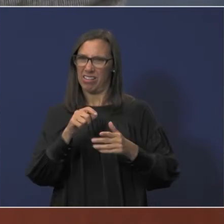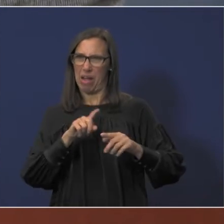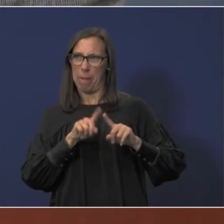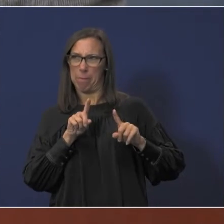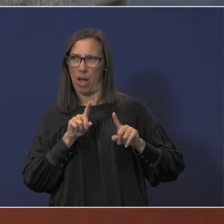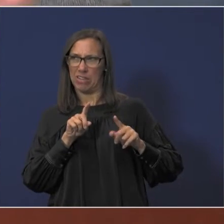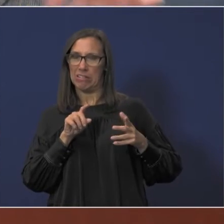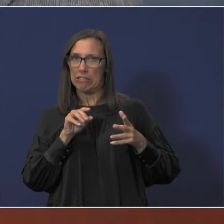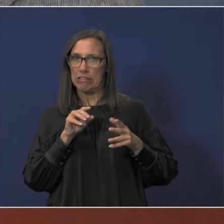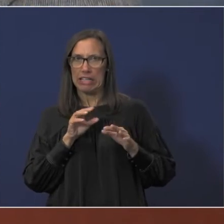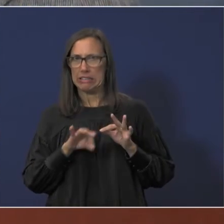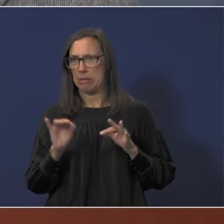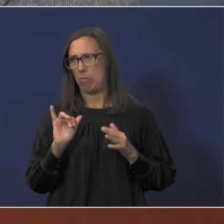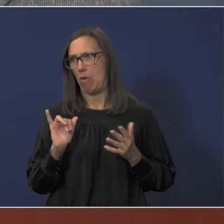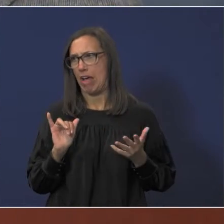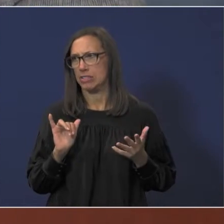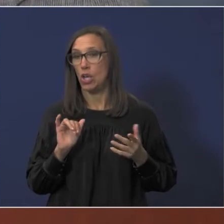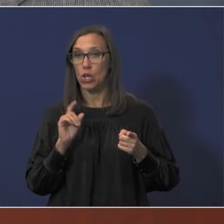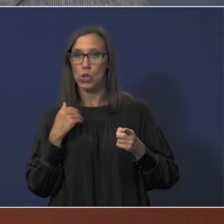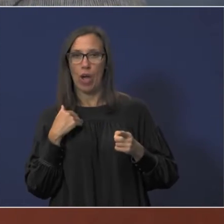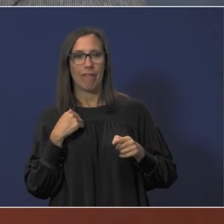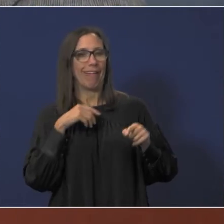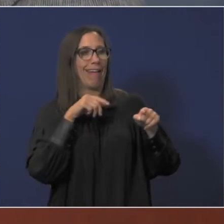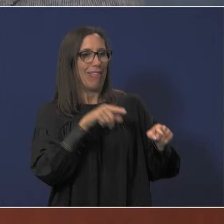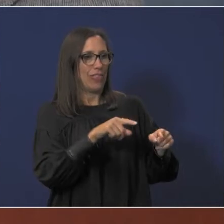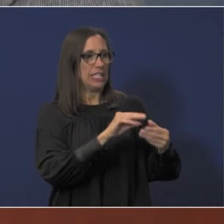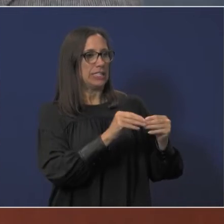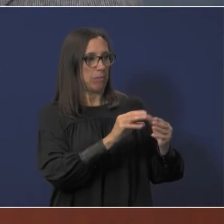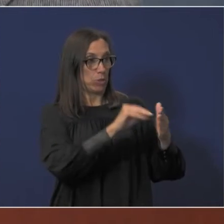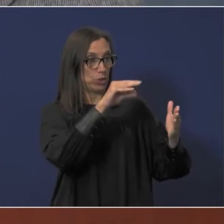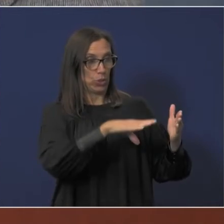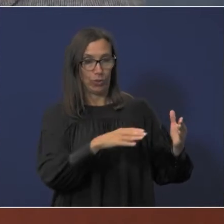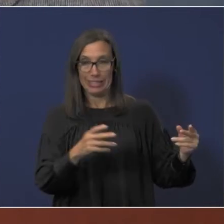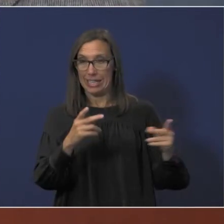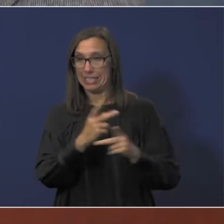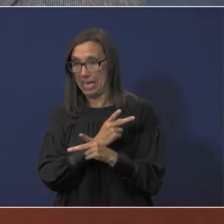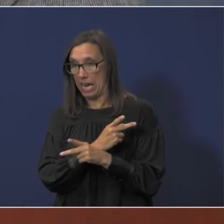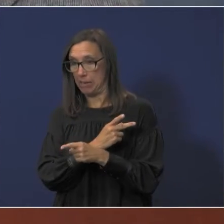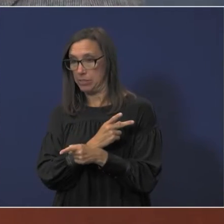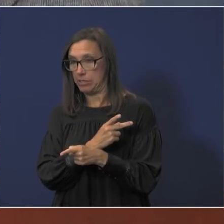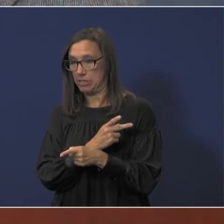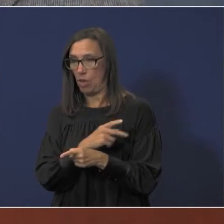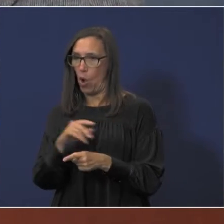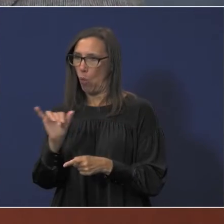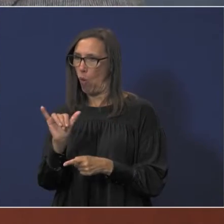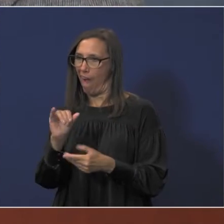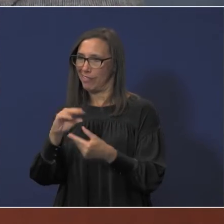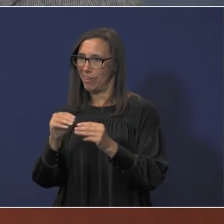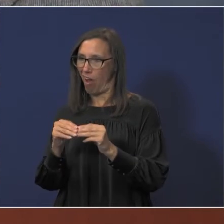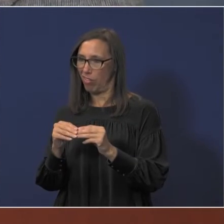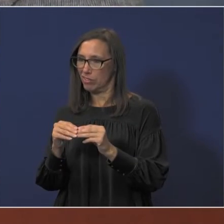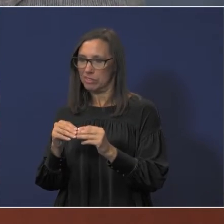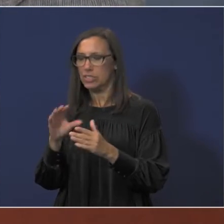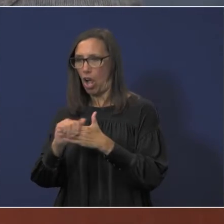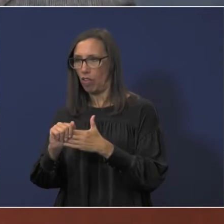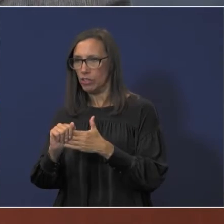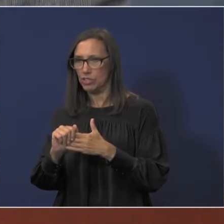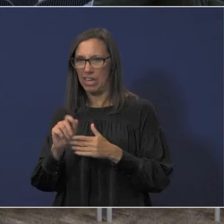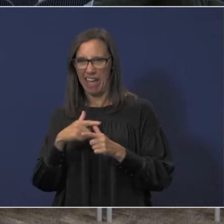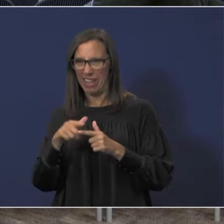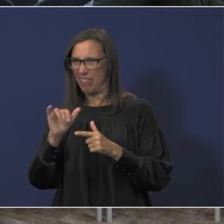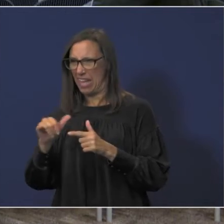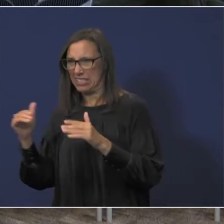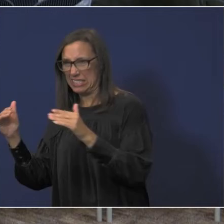it as simple as you have x number of students times y dollars and that becomes your number or is it more